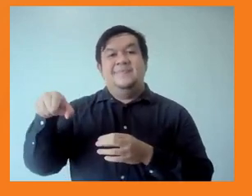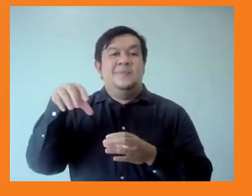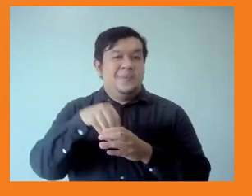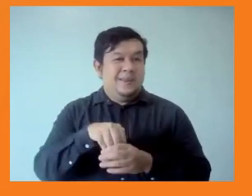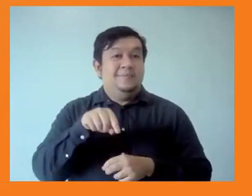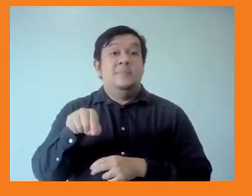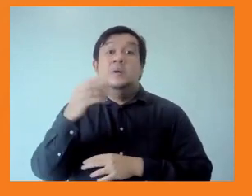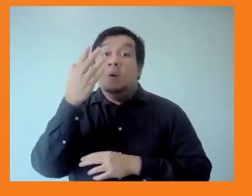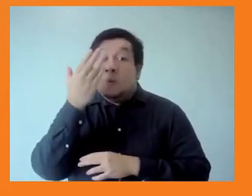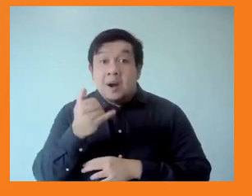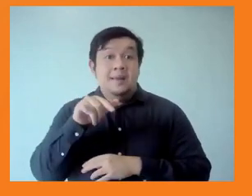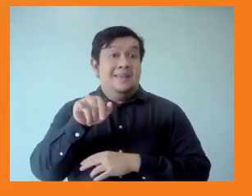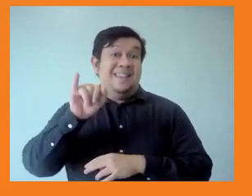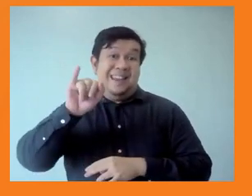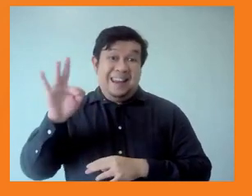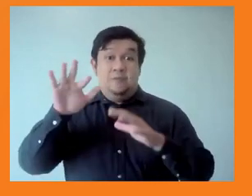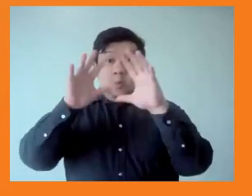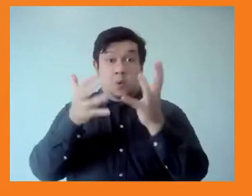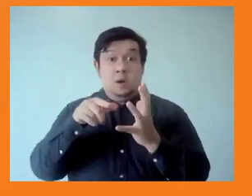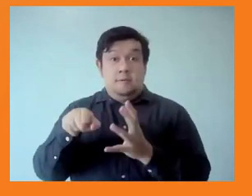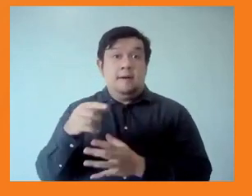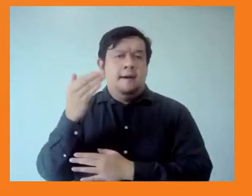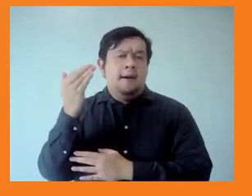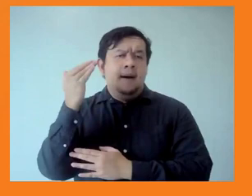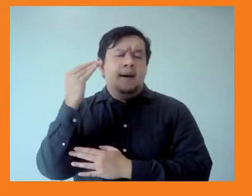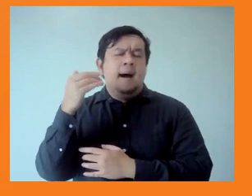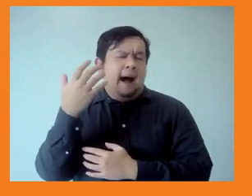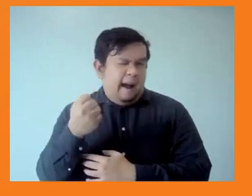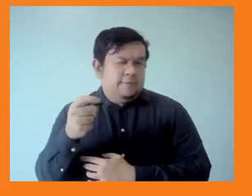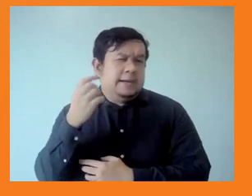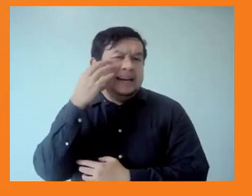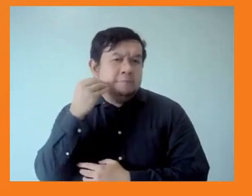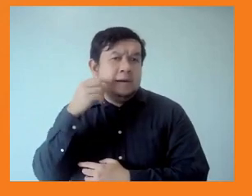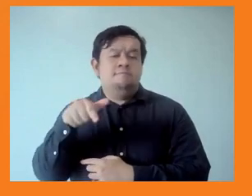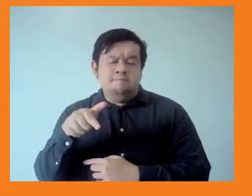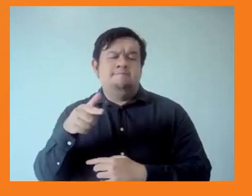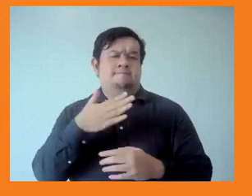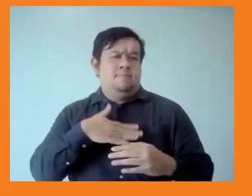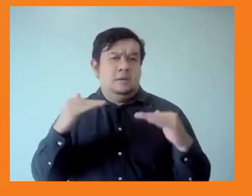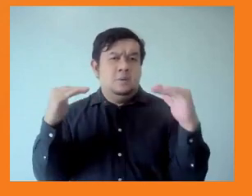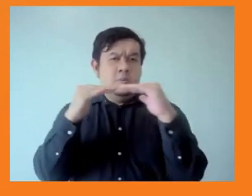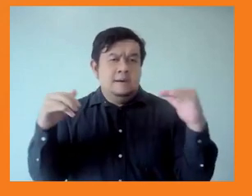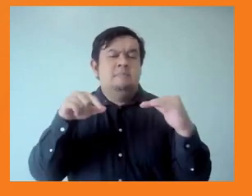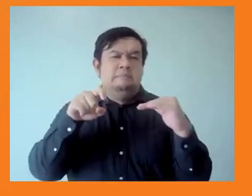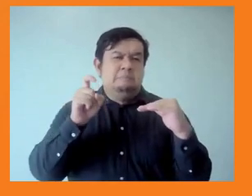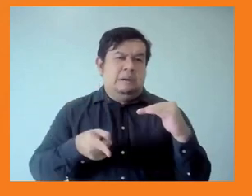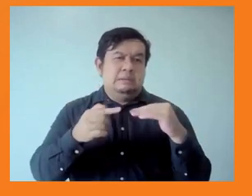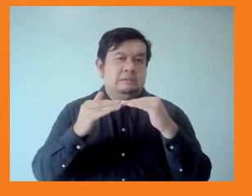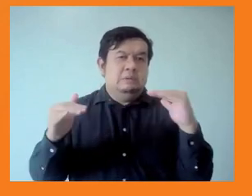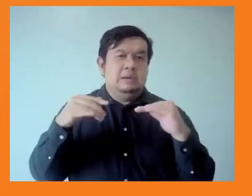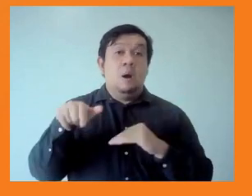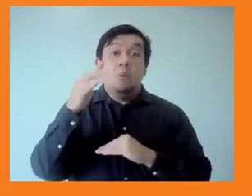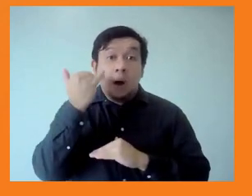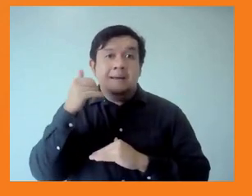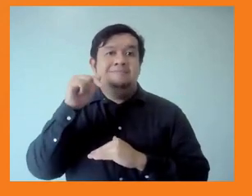inequalities or disparities. And so in the Oxfam report, you know, there was this discussion about the billionaire variant, which I